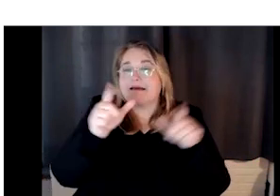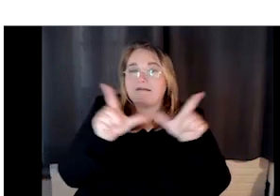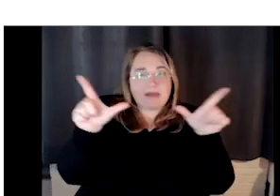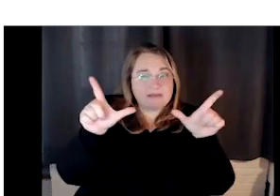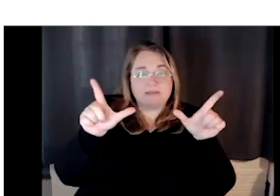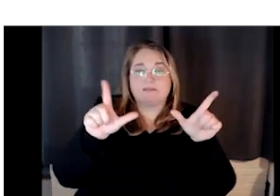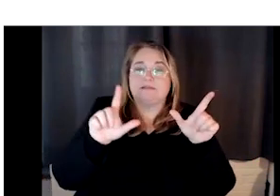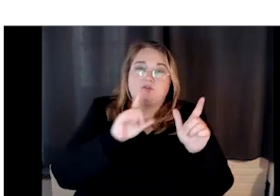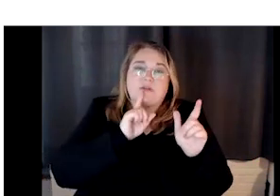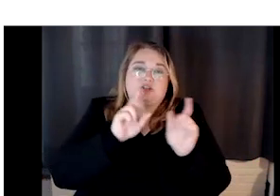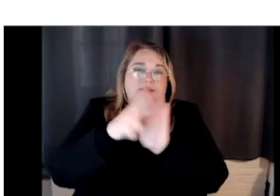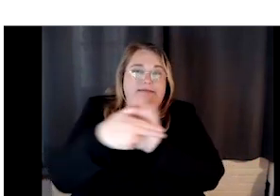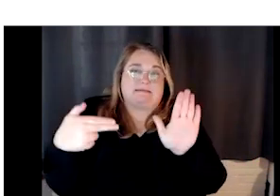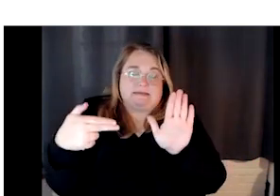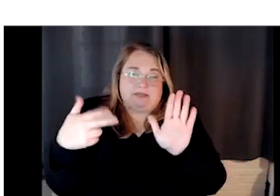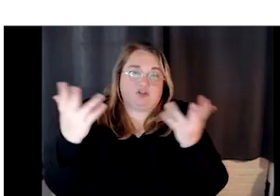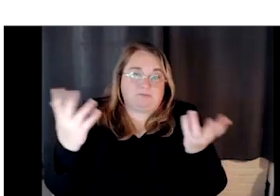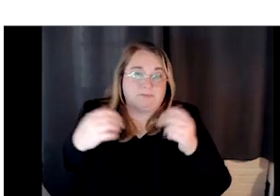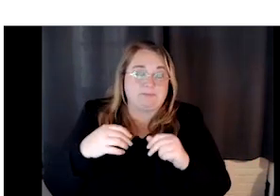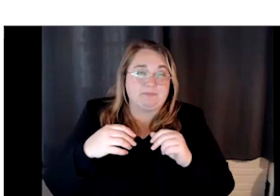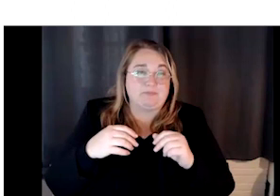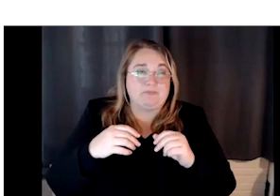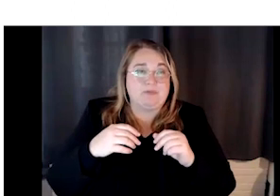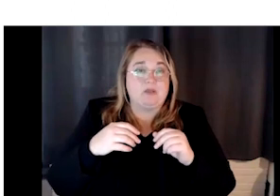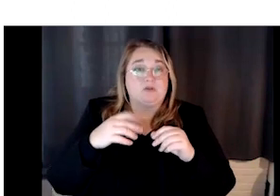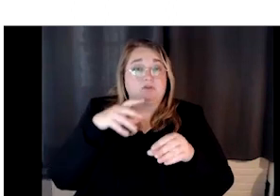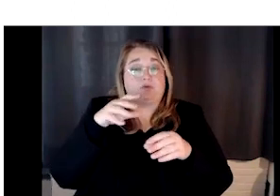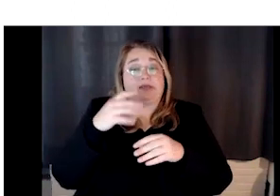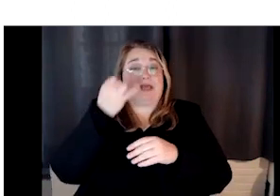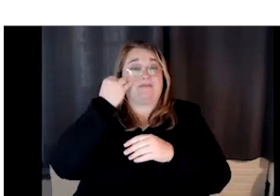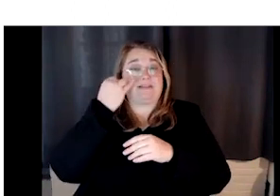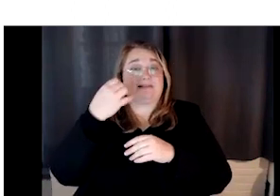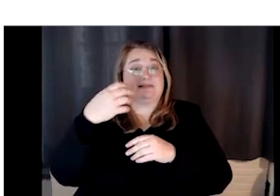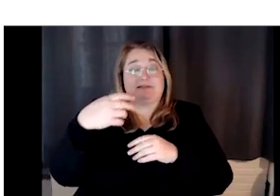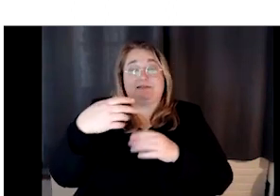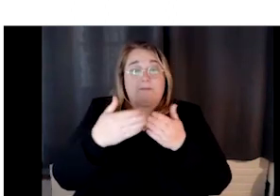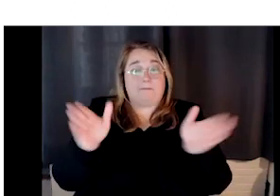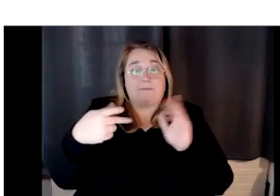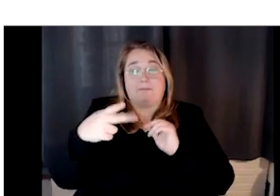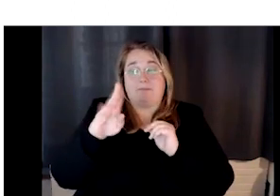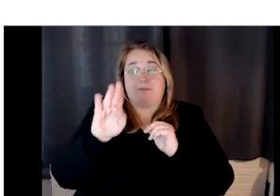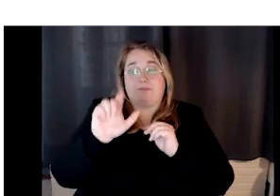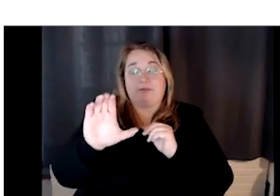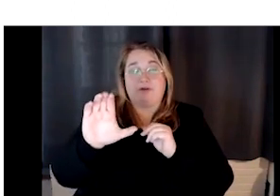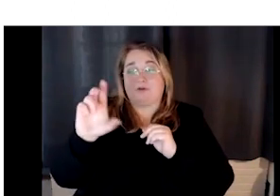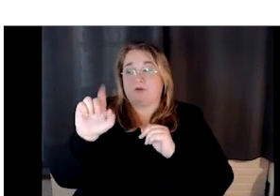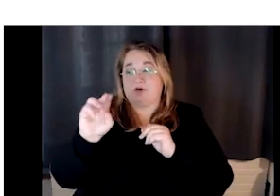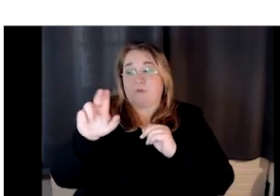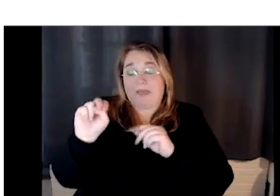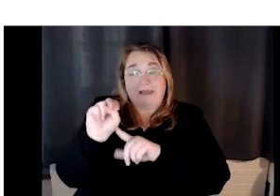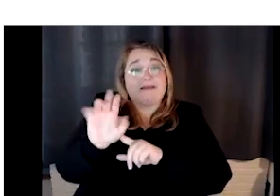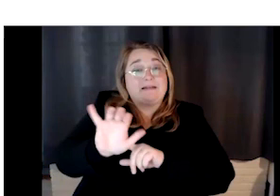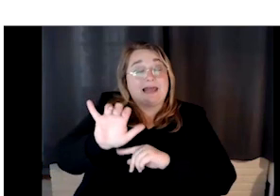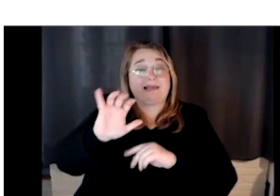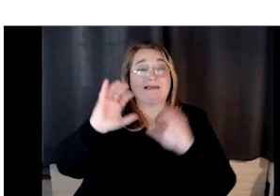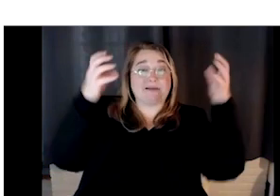that on there. Um, you can pretty much do whatever you want with something that's in the public domain. You know, a lot of things Mickey Mouse, Steamboat Willie just went into the public domain. Yeah,